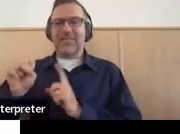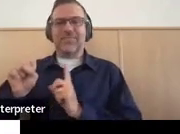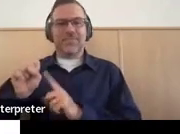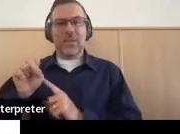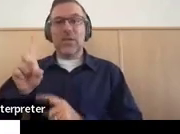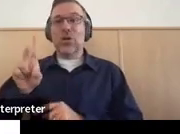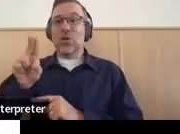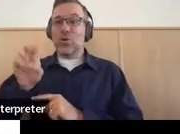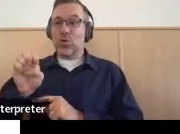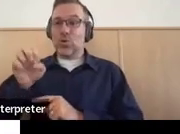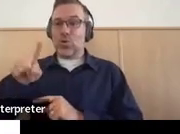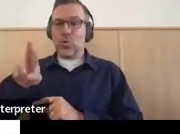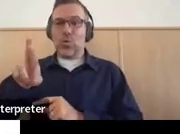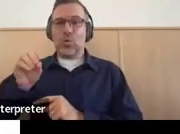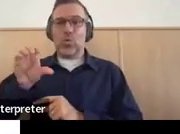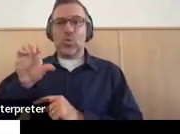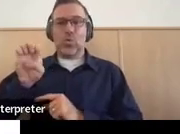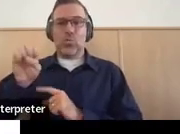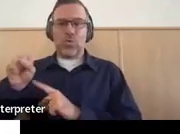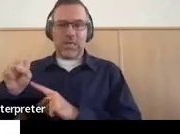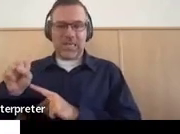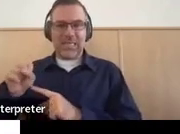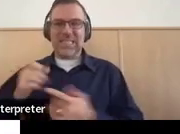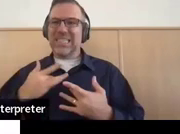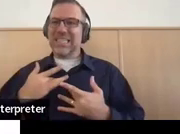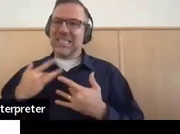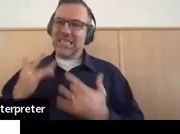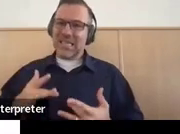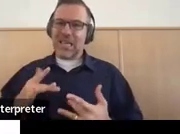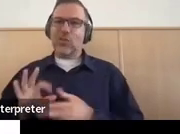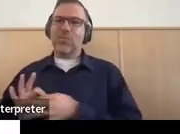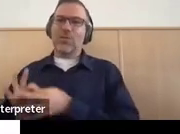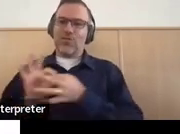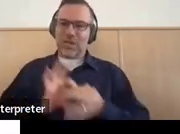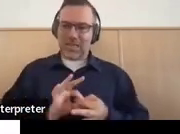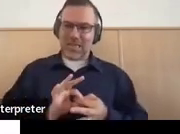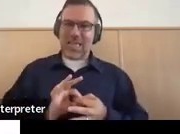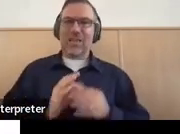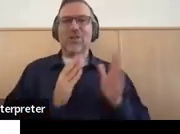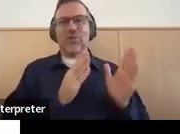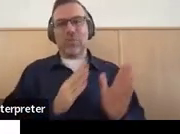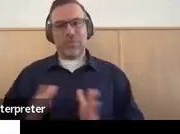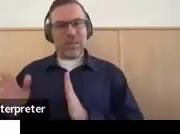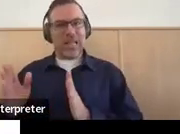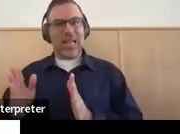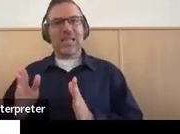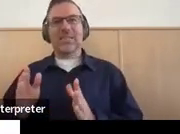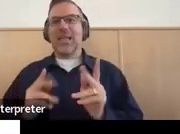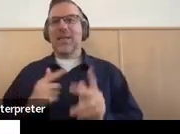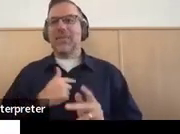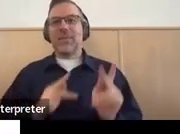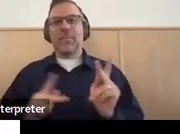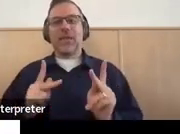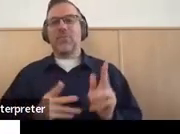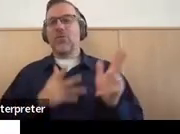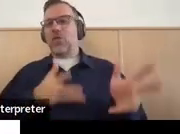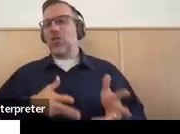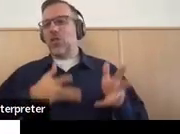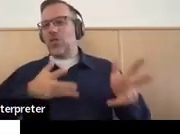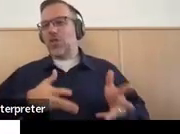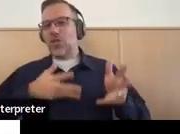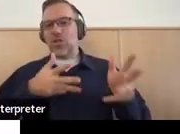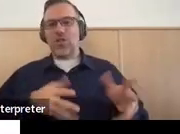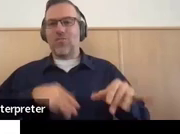those cases are related to plans that were stagnant, that were not dynamic. They